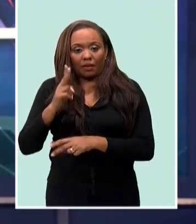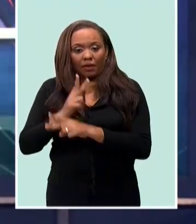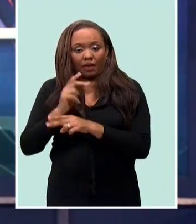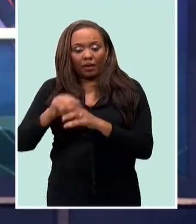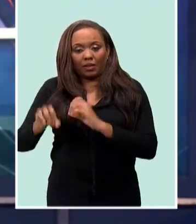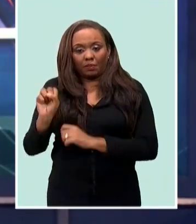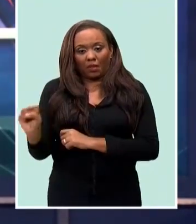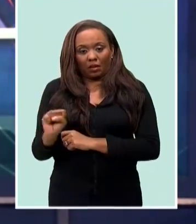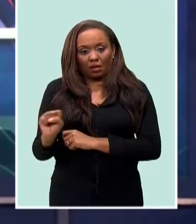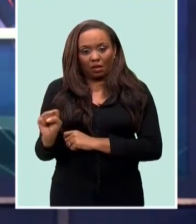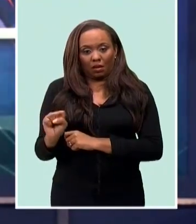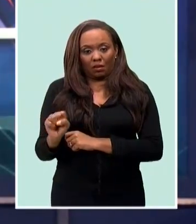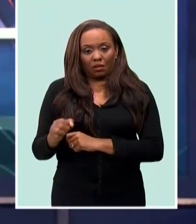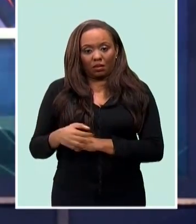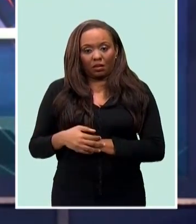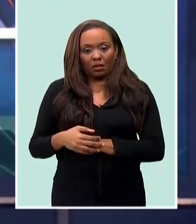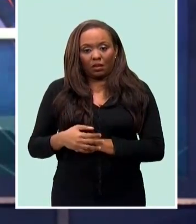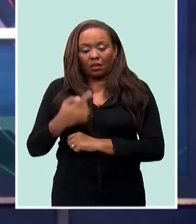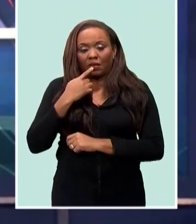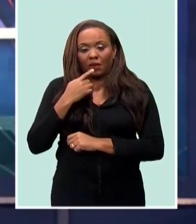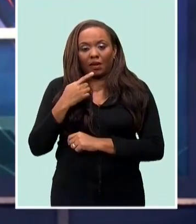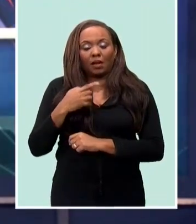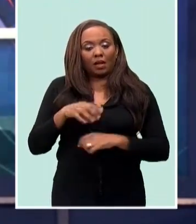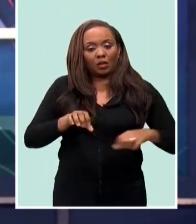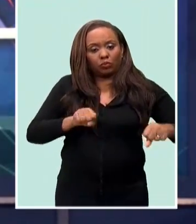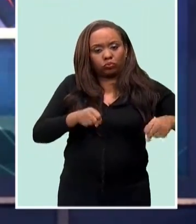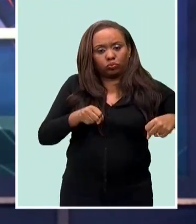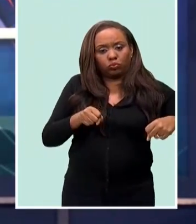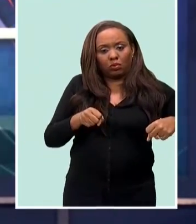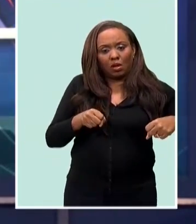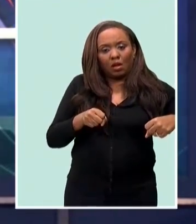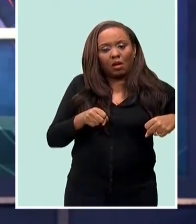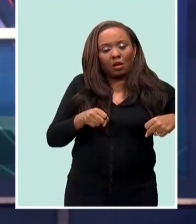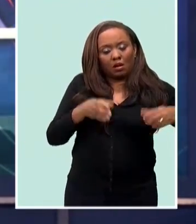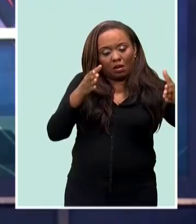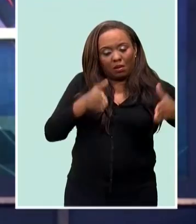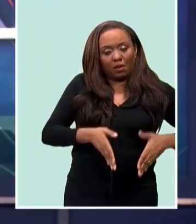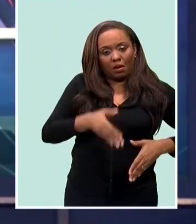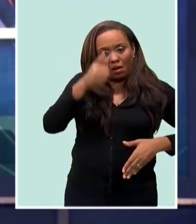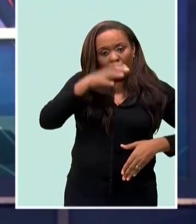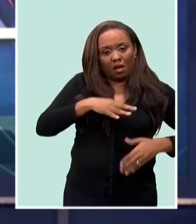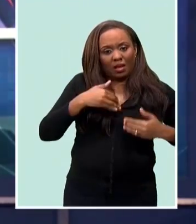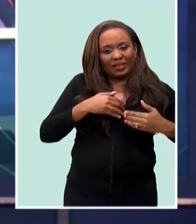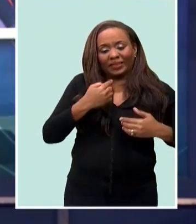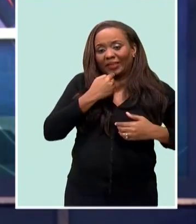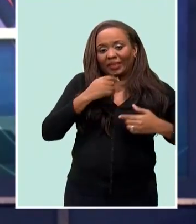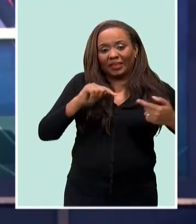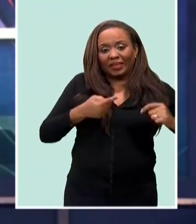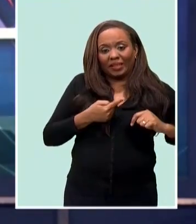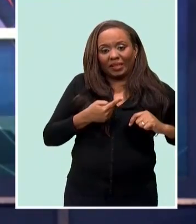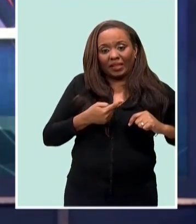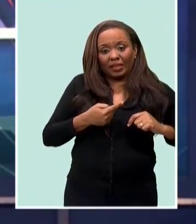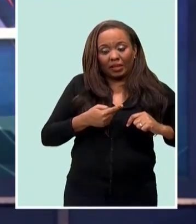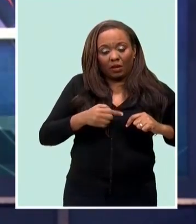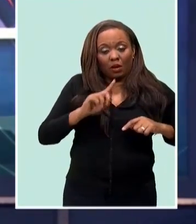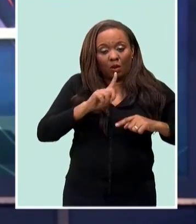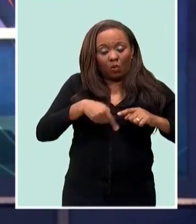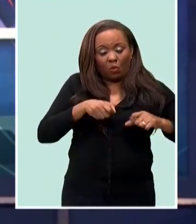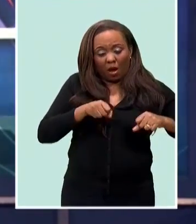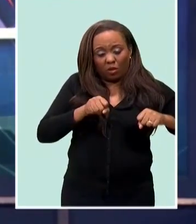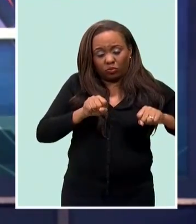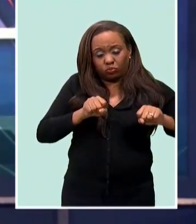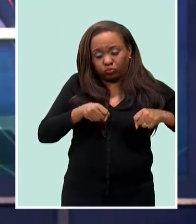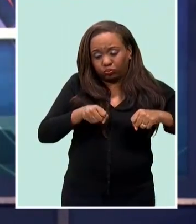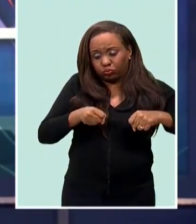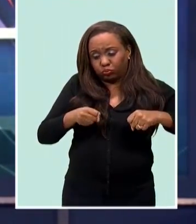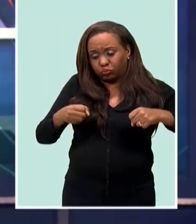ZR in Spikestown, St. Peter. Initial reports suggest that the motorcyclist has serious injuries. His bike caught fire after the collision.